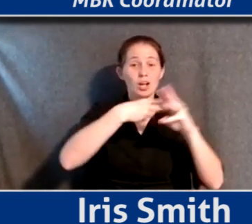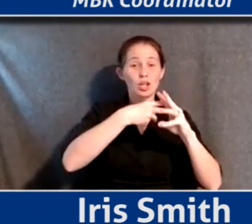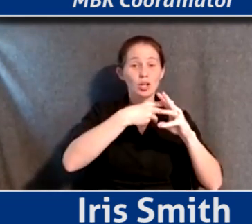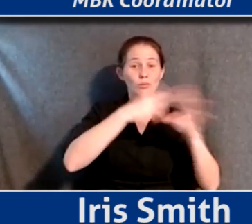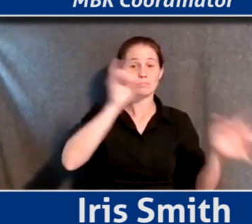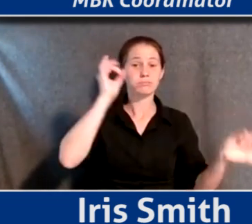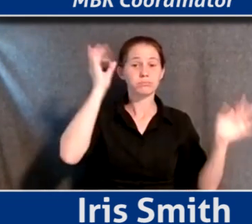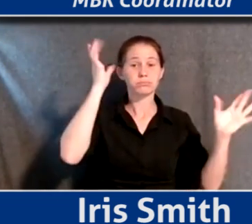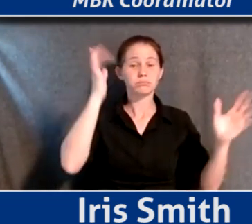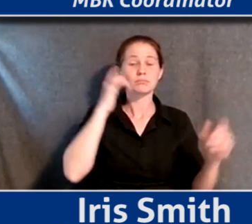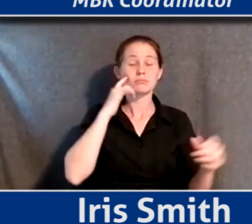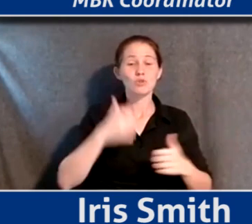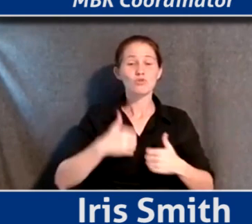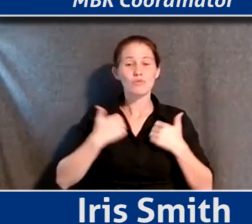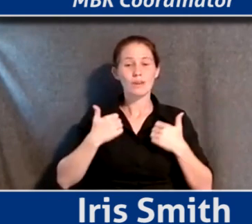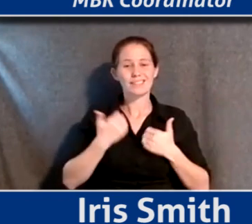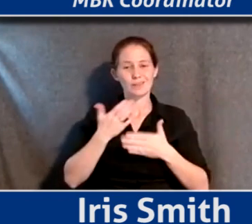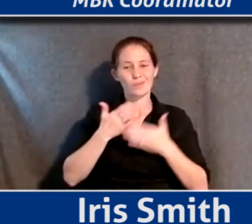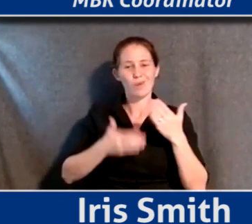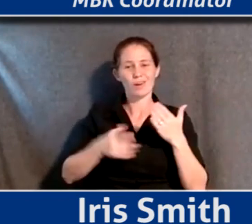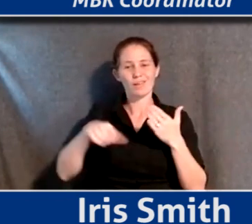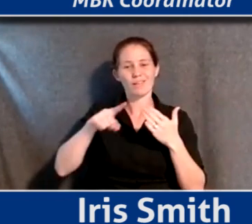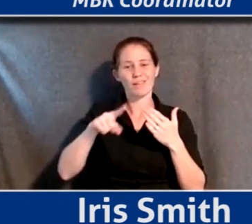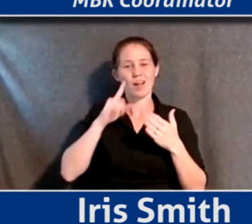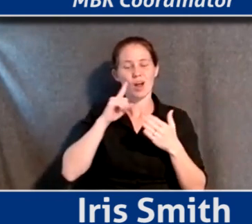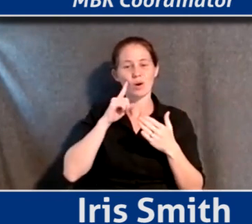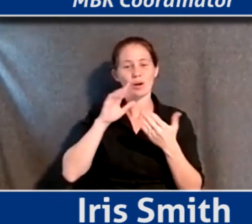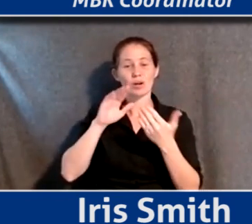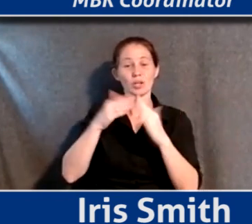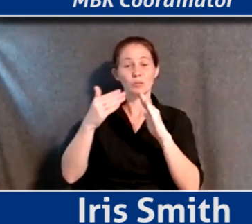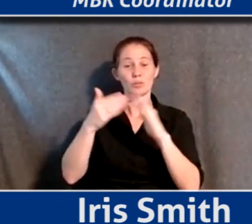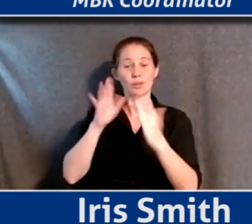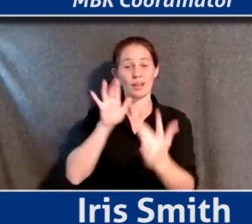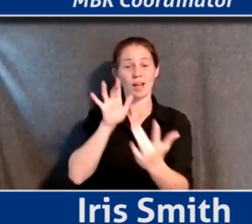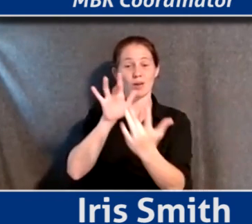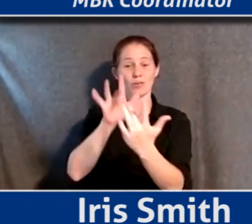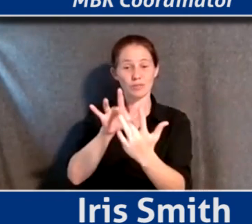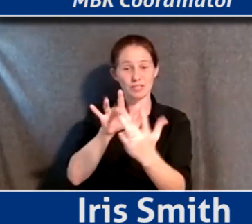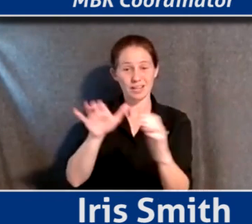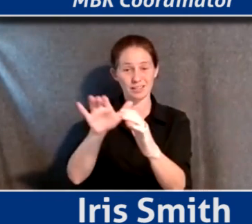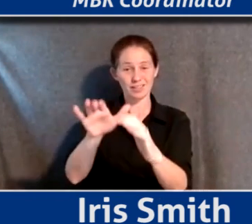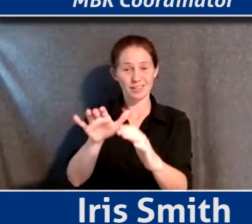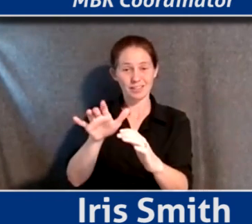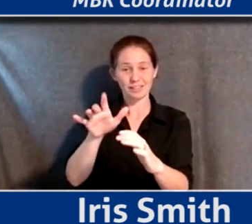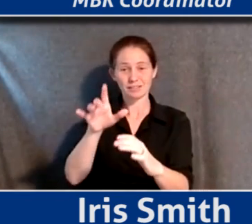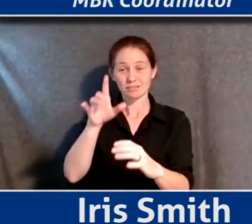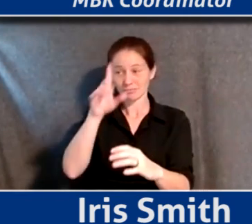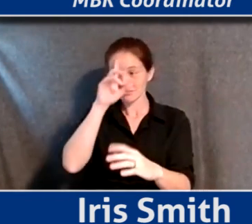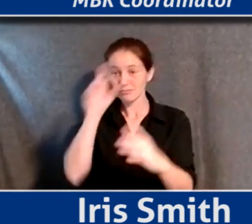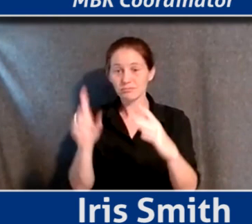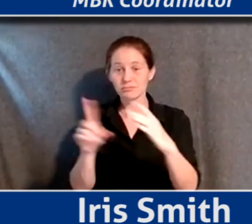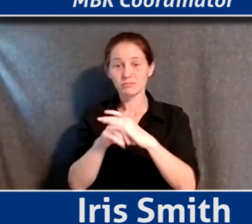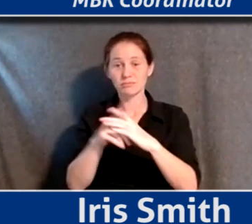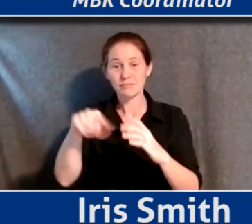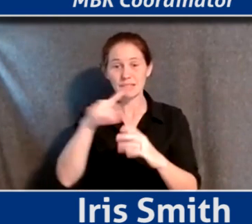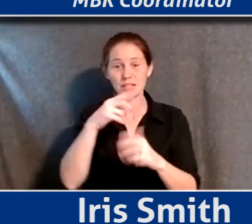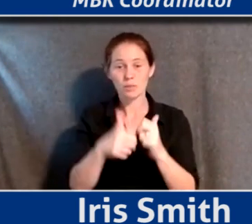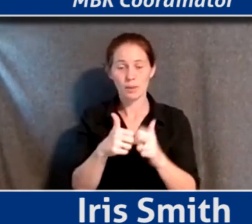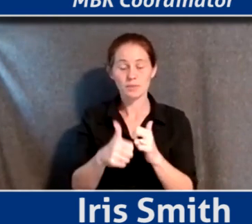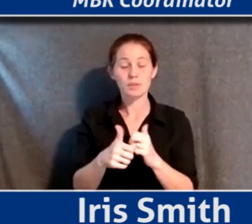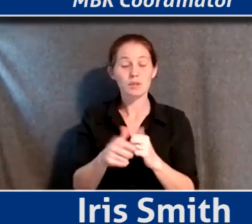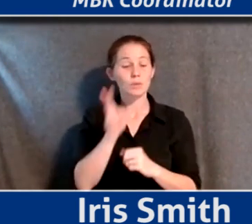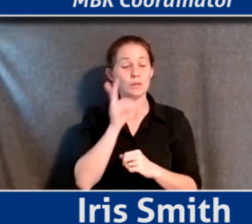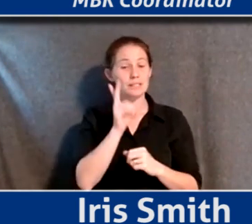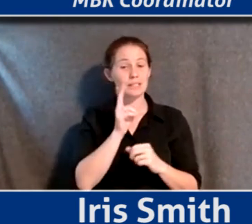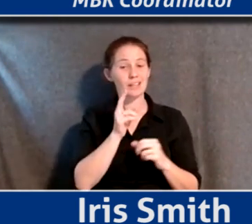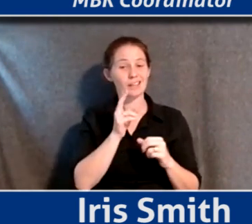as part of our community outreach activities, basically raise these as issues, right? So when we look at the